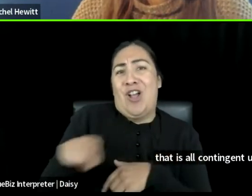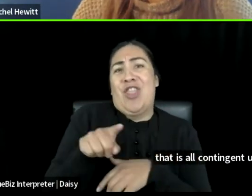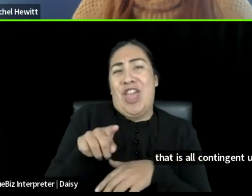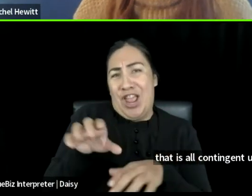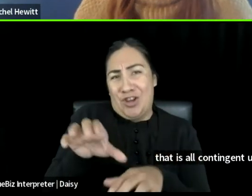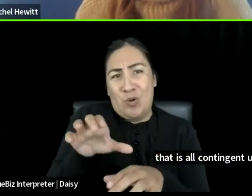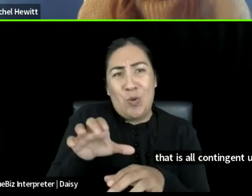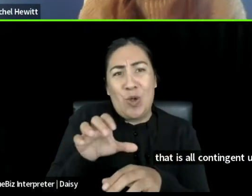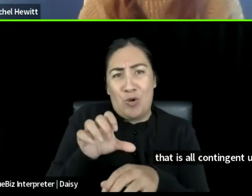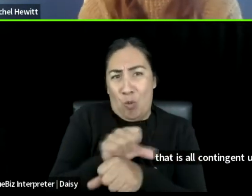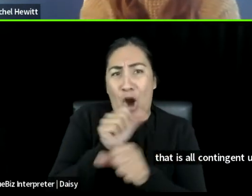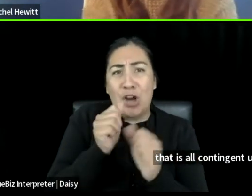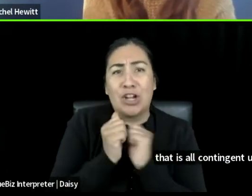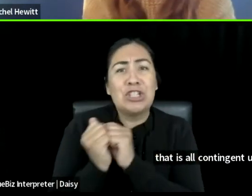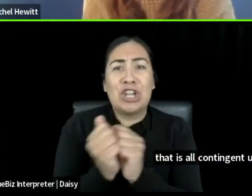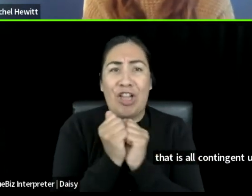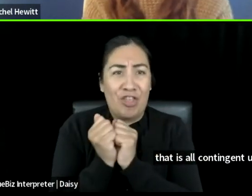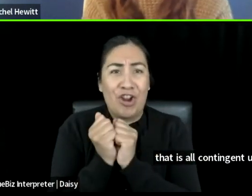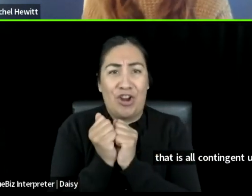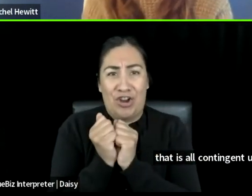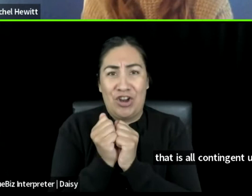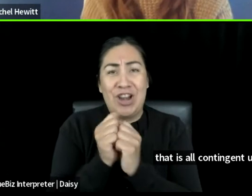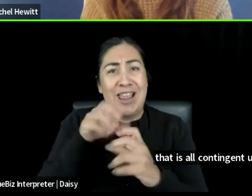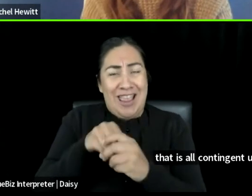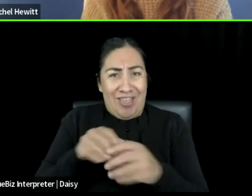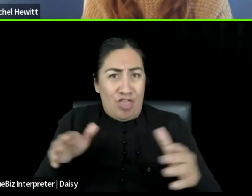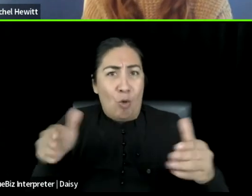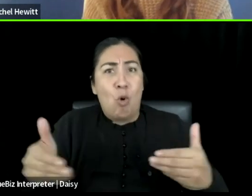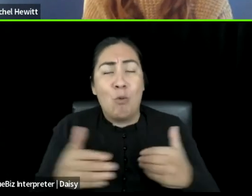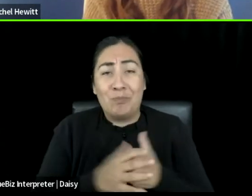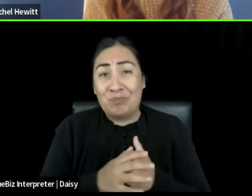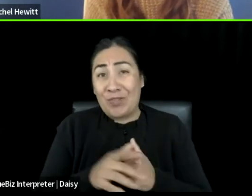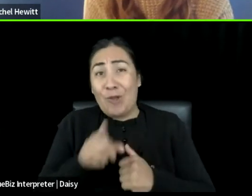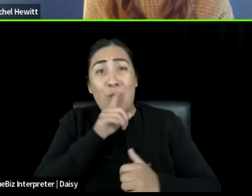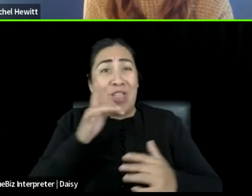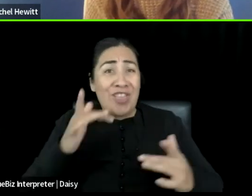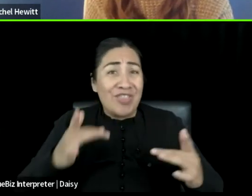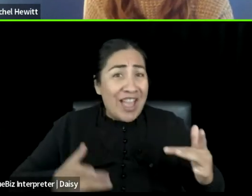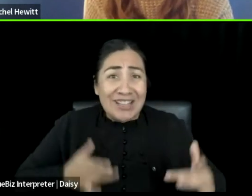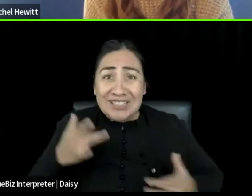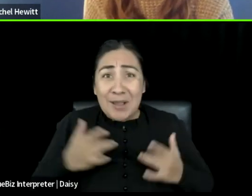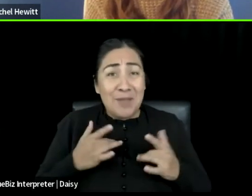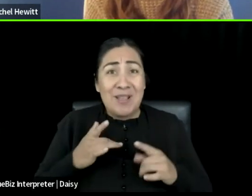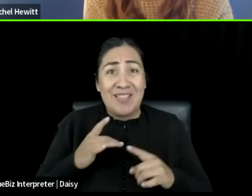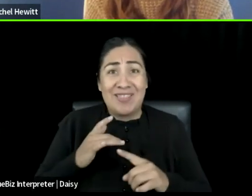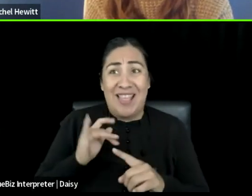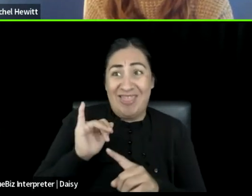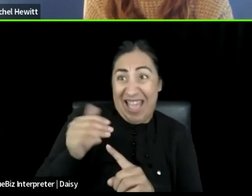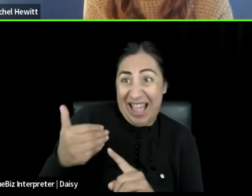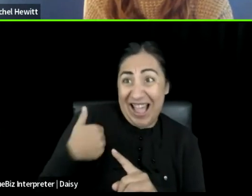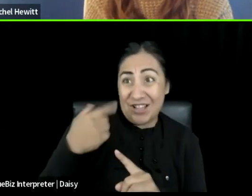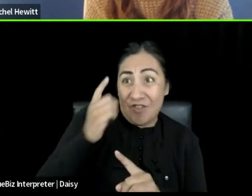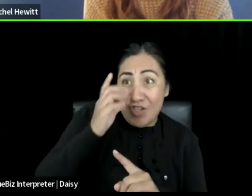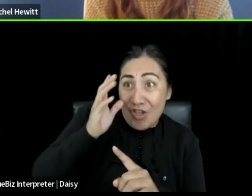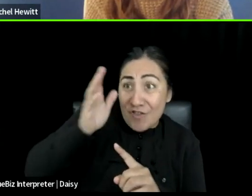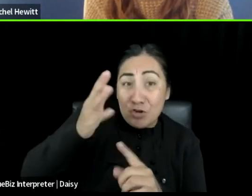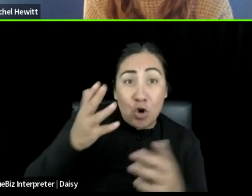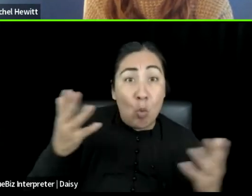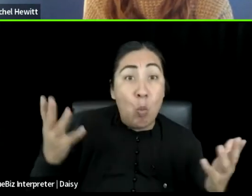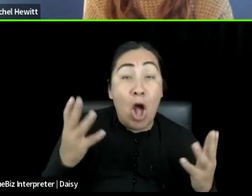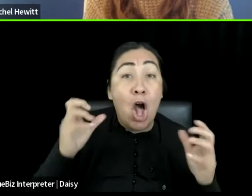And the excitement that that holds for the future of what art could look like if